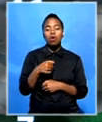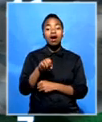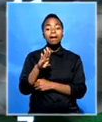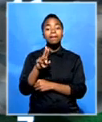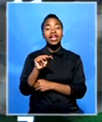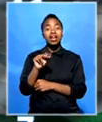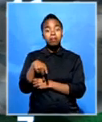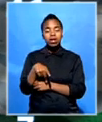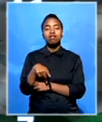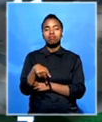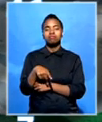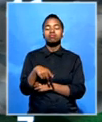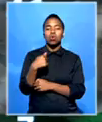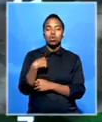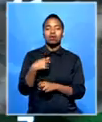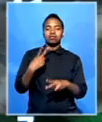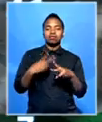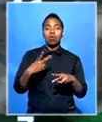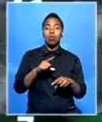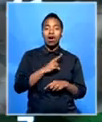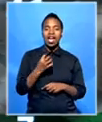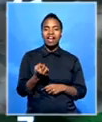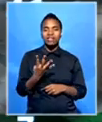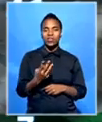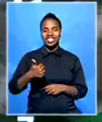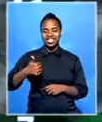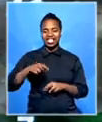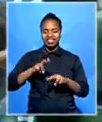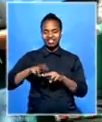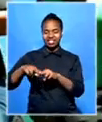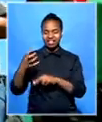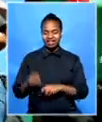Convention will become the official opposition with 46 seats.